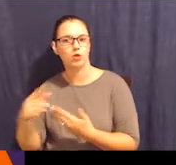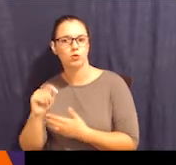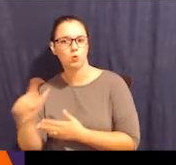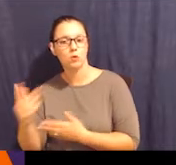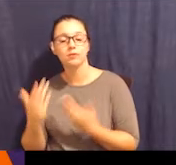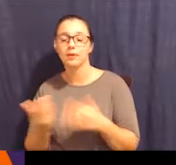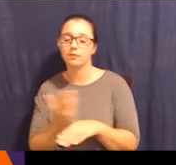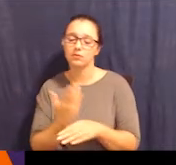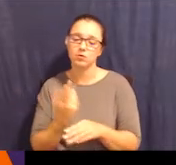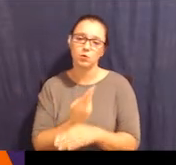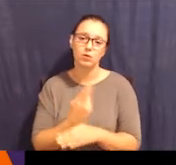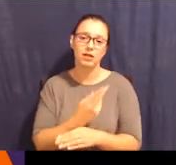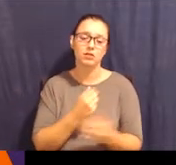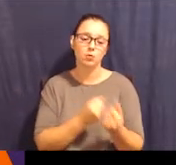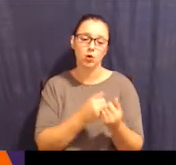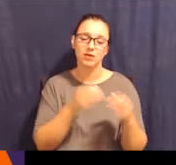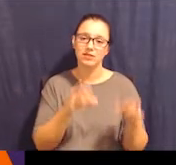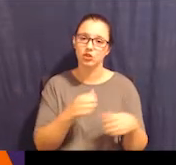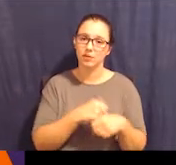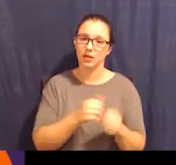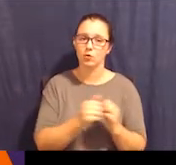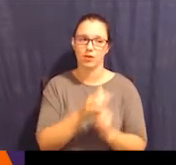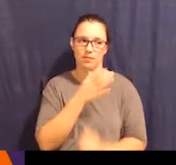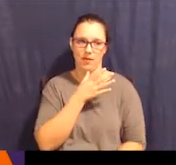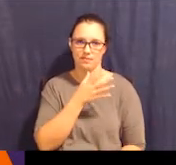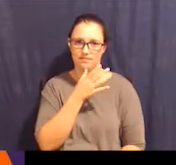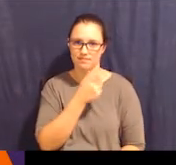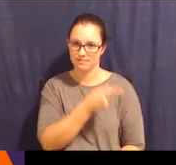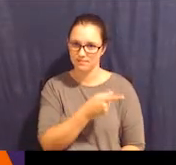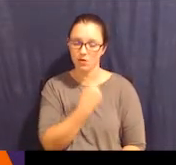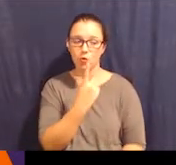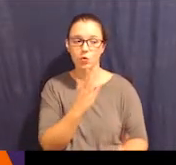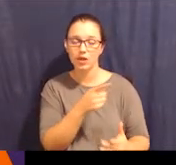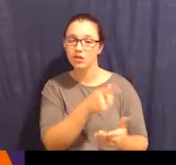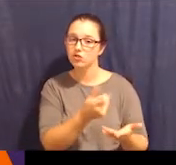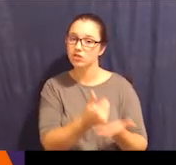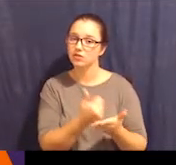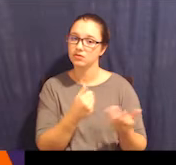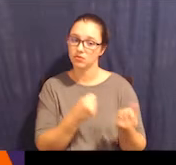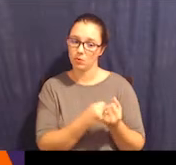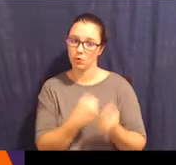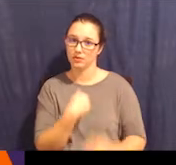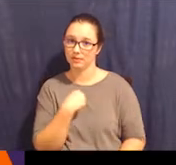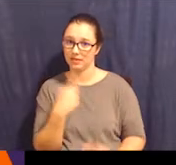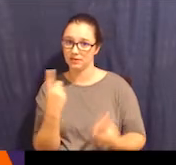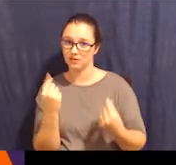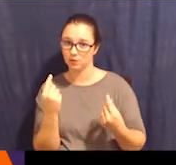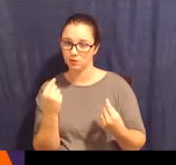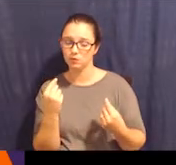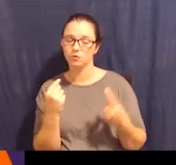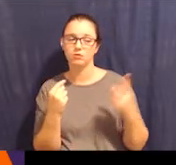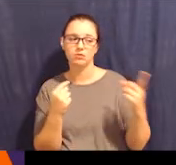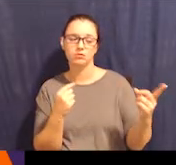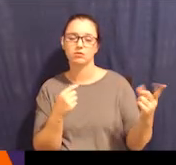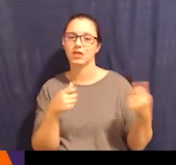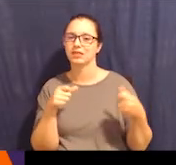these other tools, right? So maybe I'm using supported decision-making with my mom. And one of the ways she supports me is